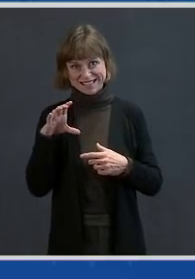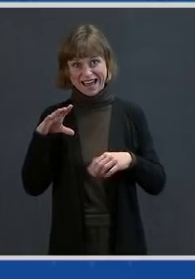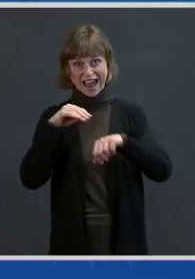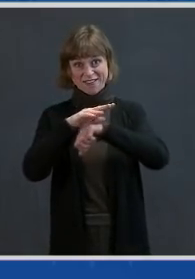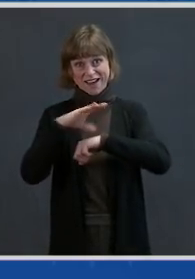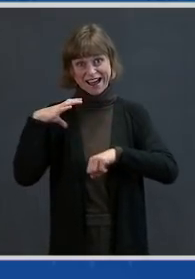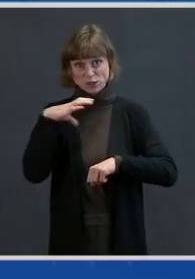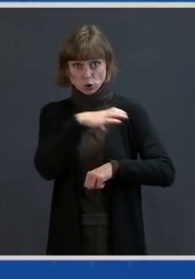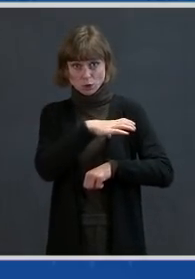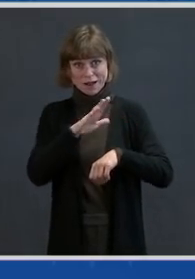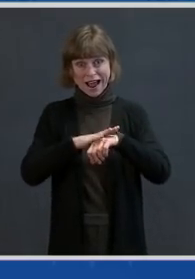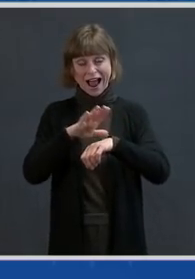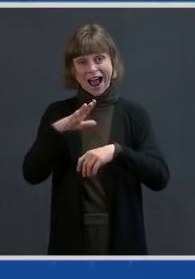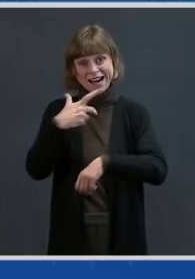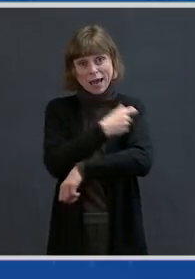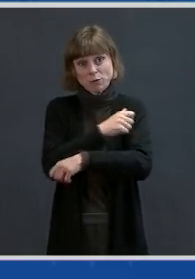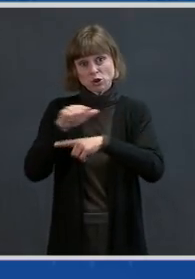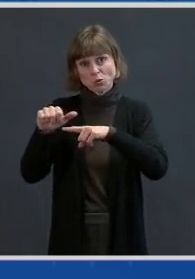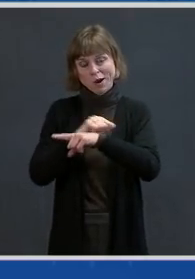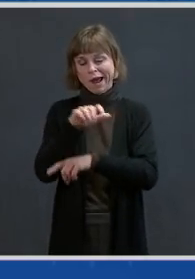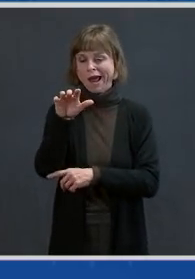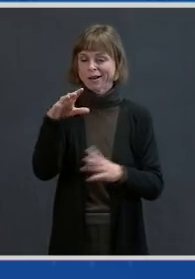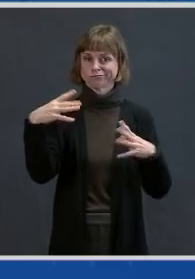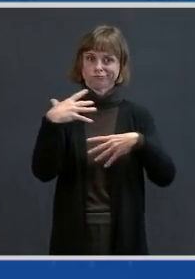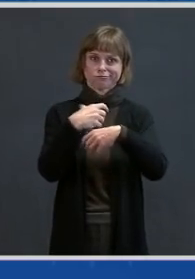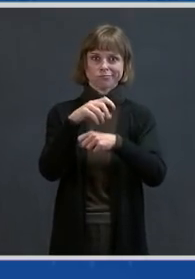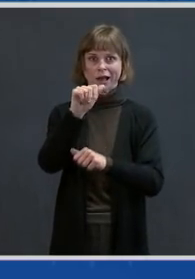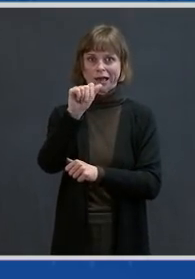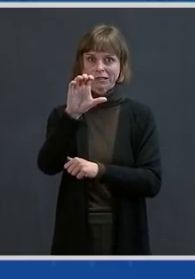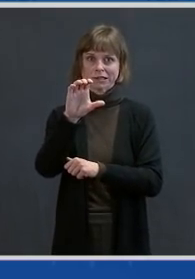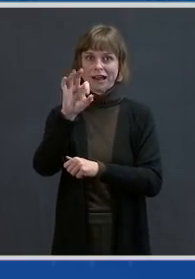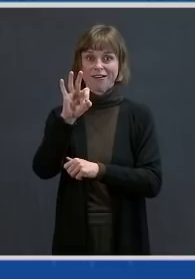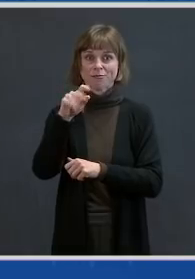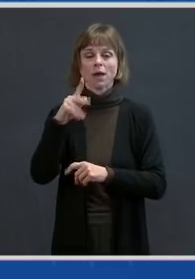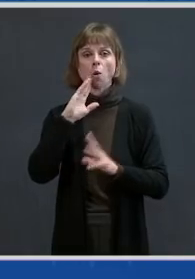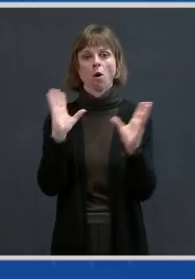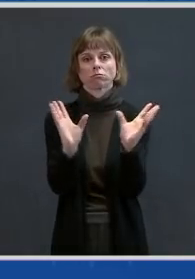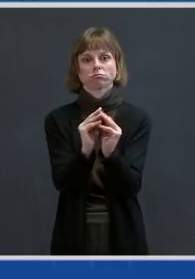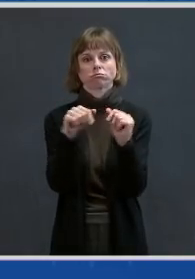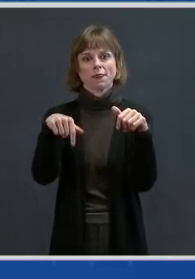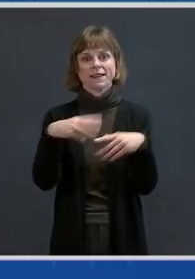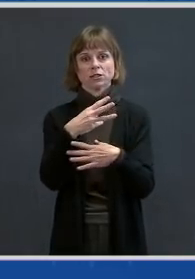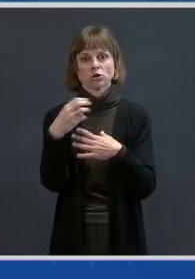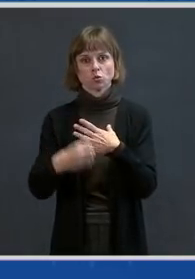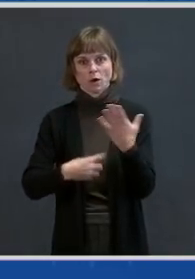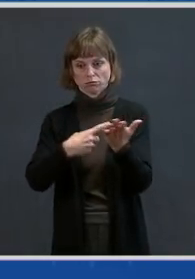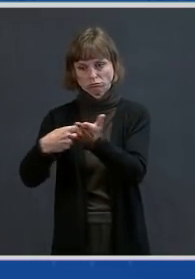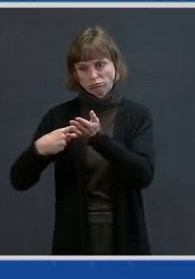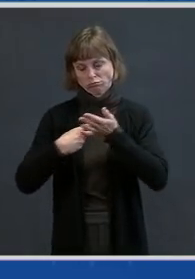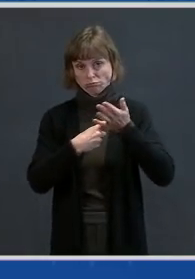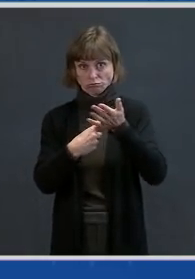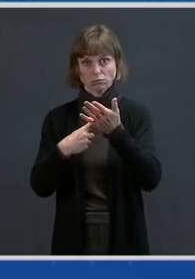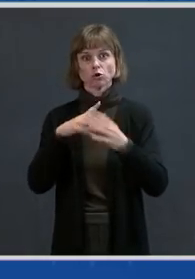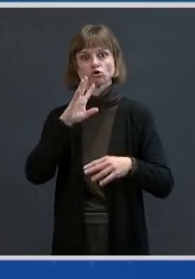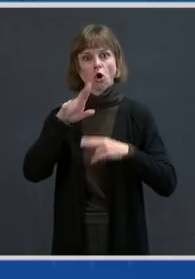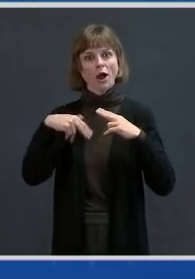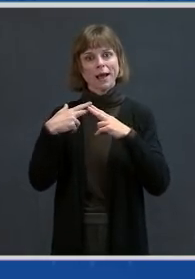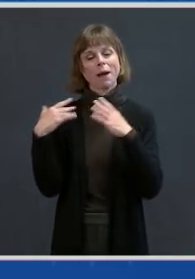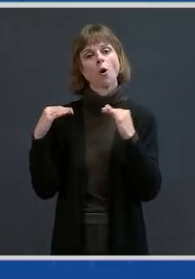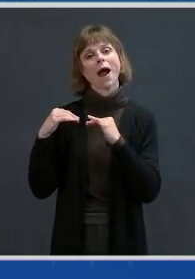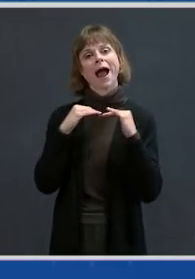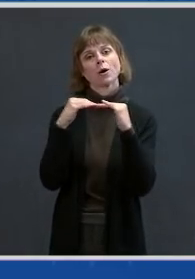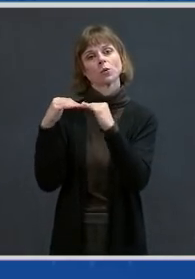or ACIP, is prepared to meet over the weekend and continue the same data being discussed at FDA's advisory meeting.